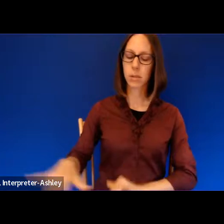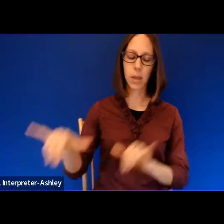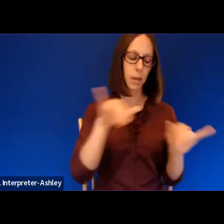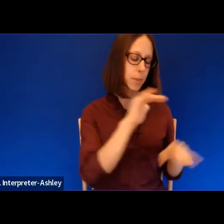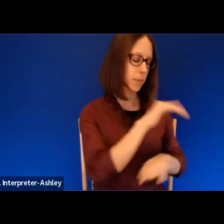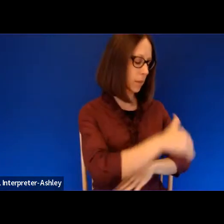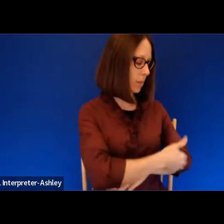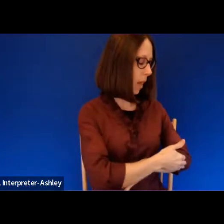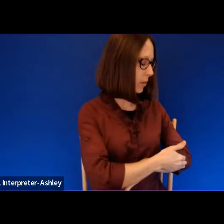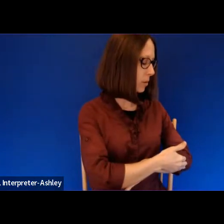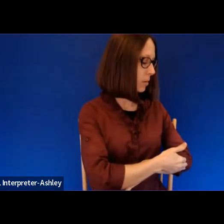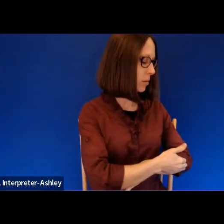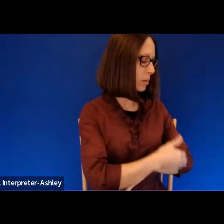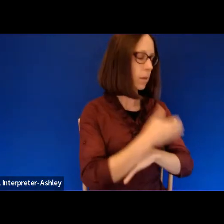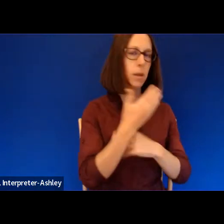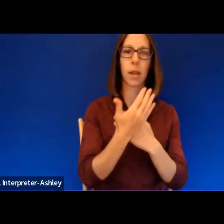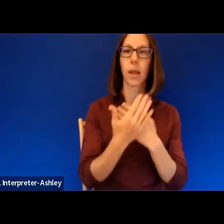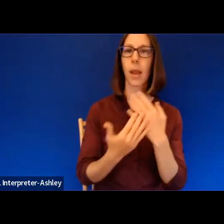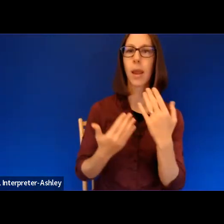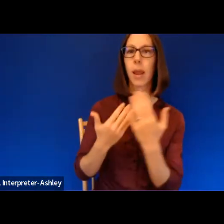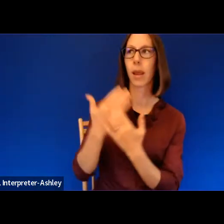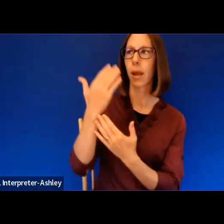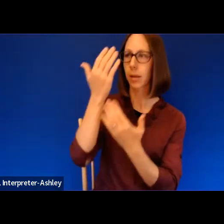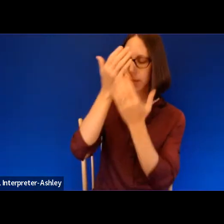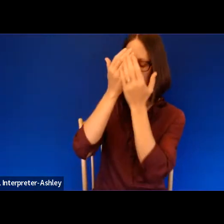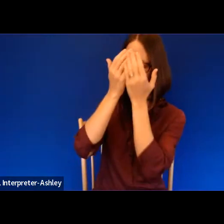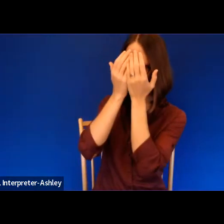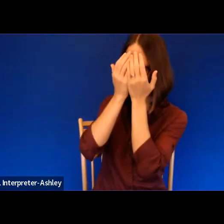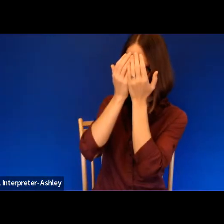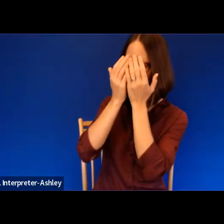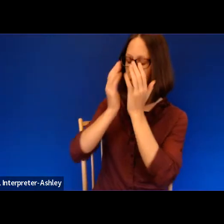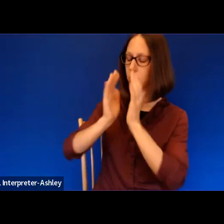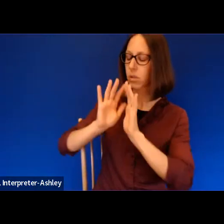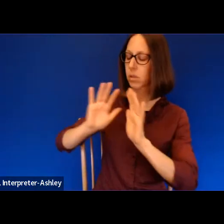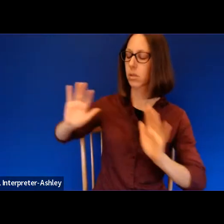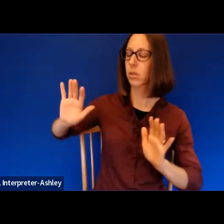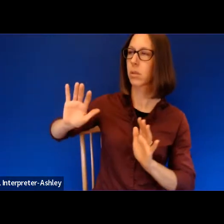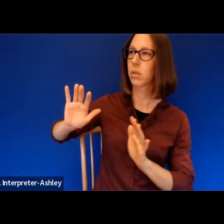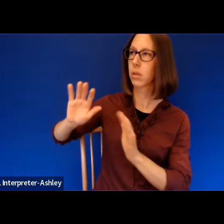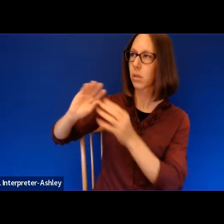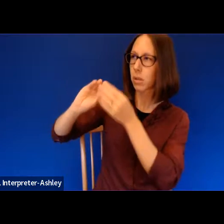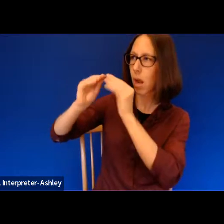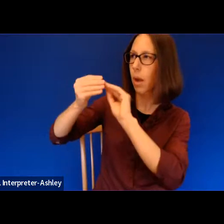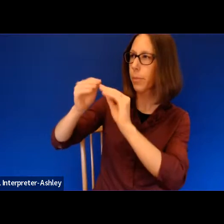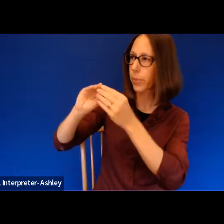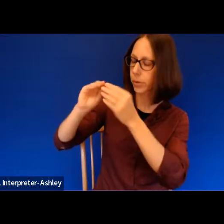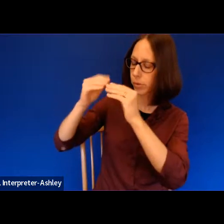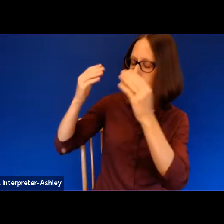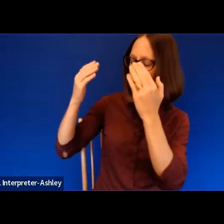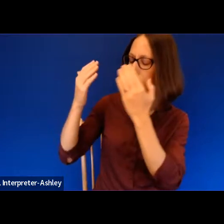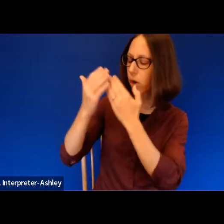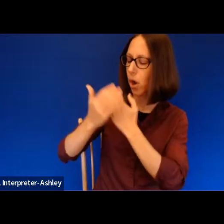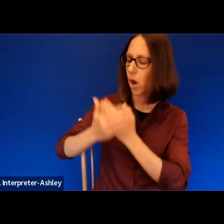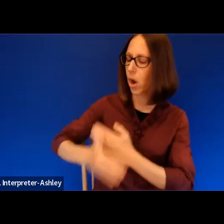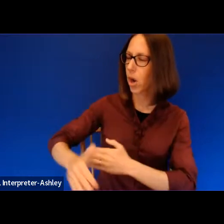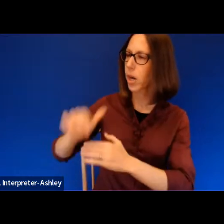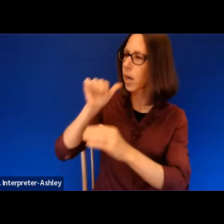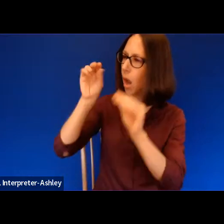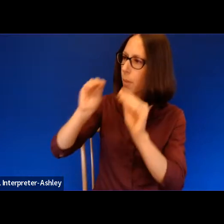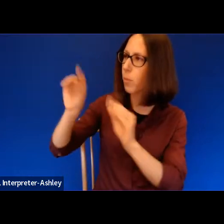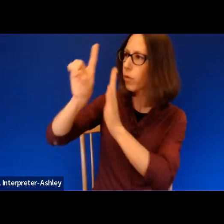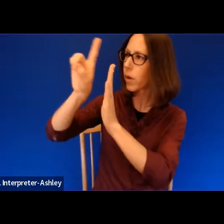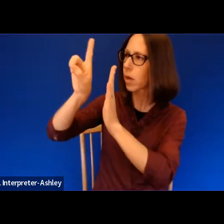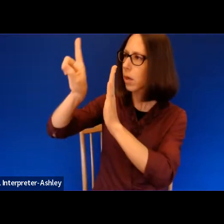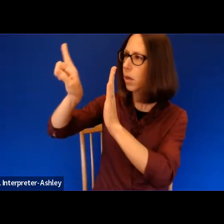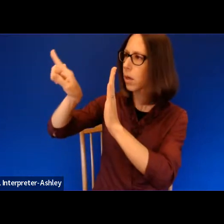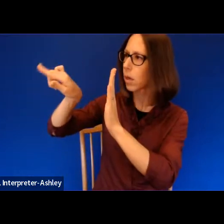Hands covering the face. Its numbers, dark and unmoving. Unlike the cars that